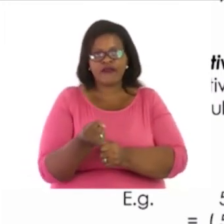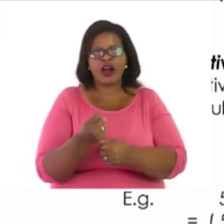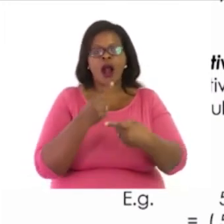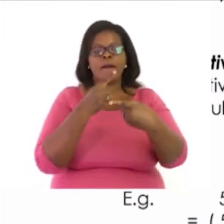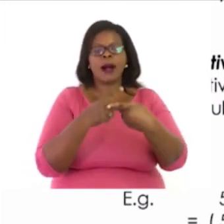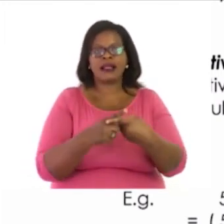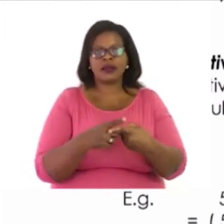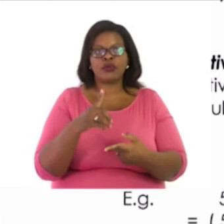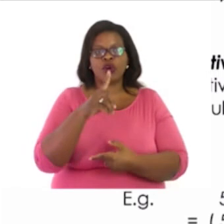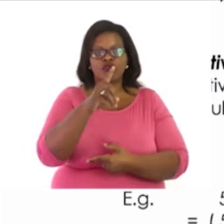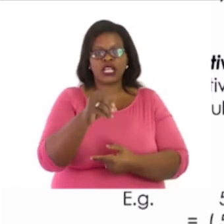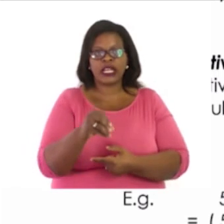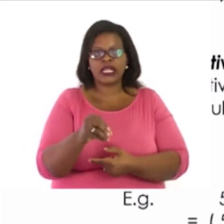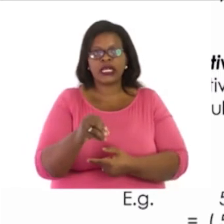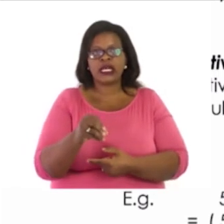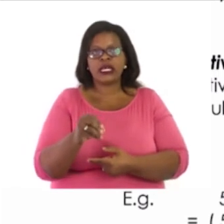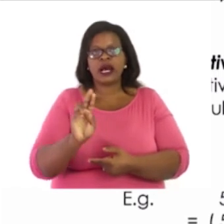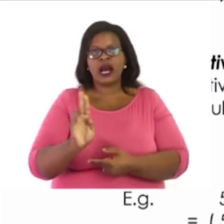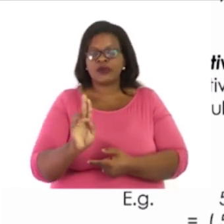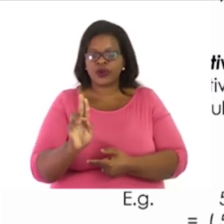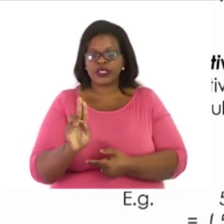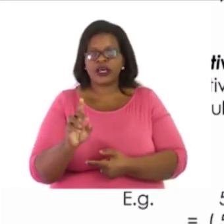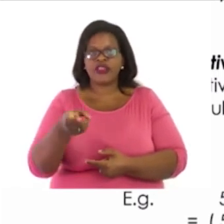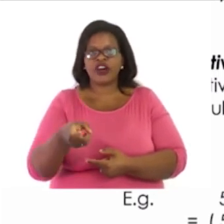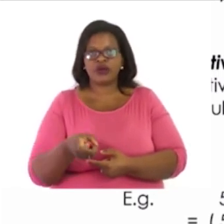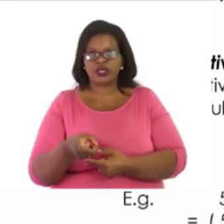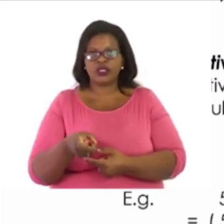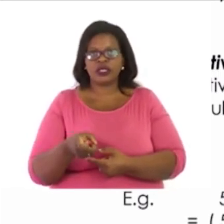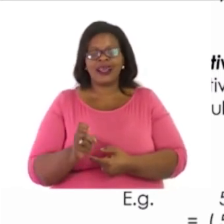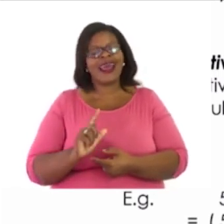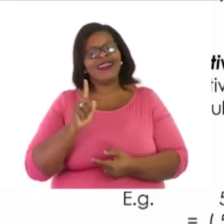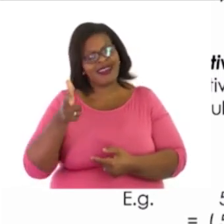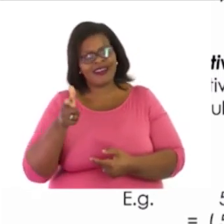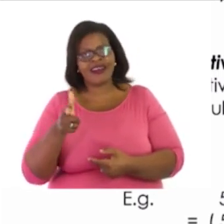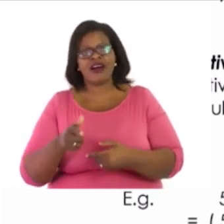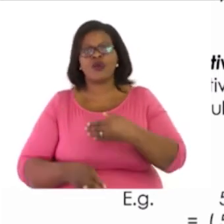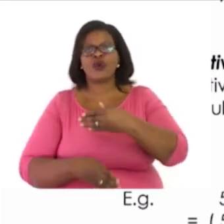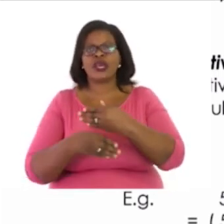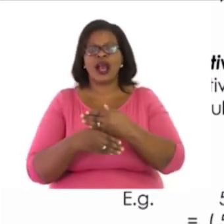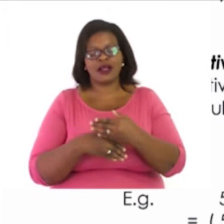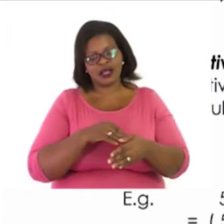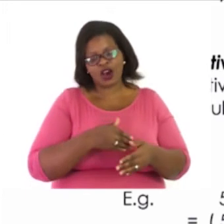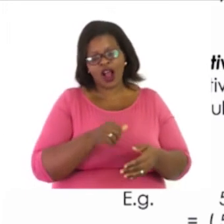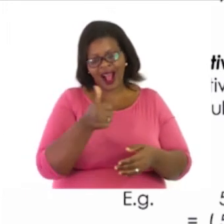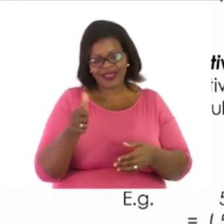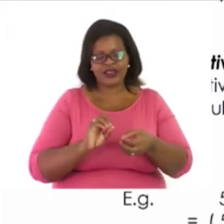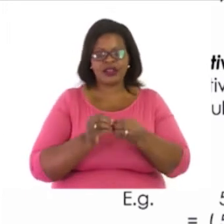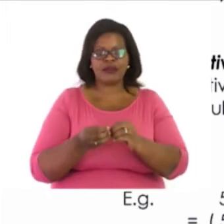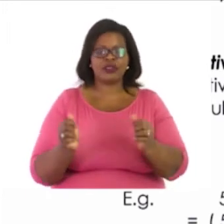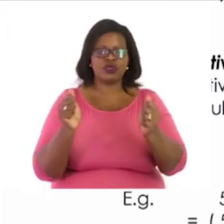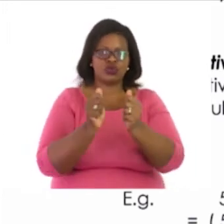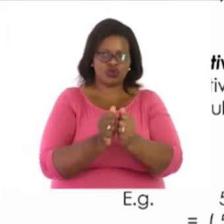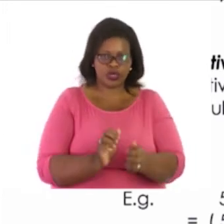either a multiple of 10, 100, or 1,000. And then, we add it to the rest